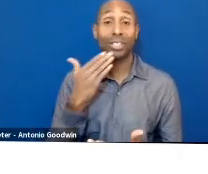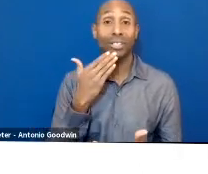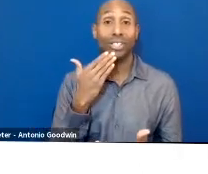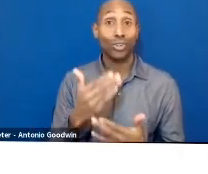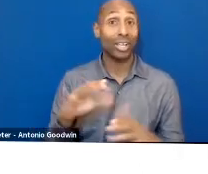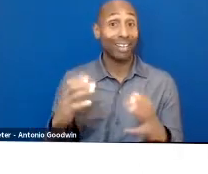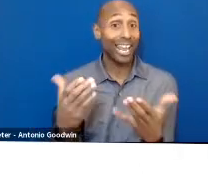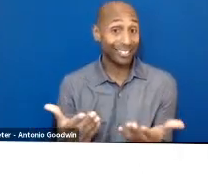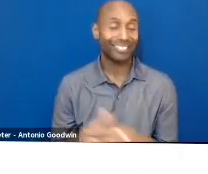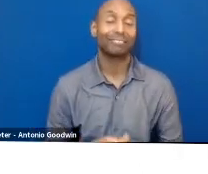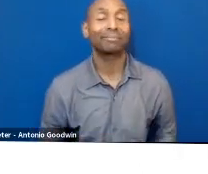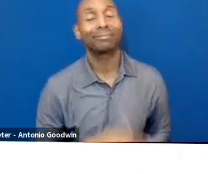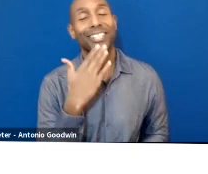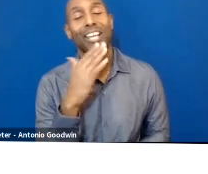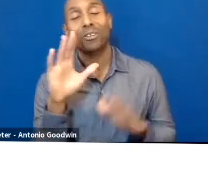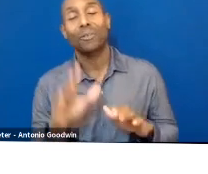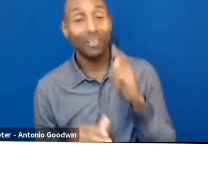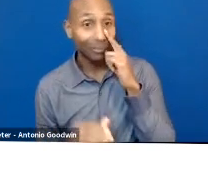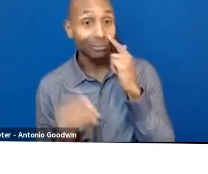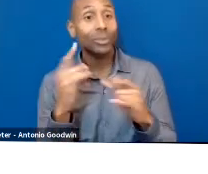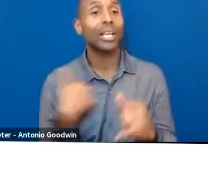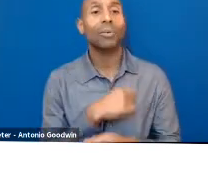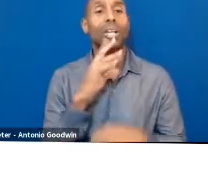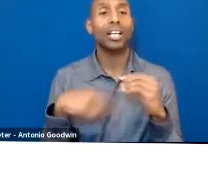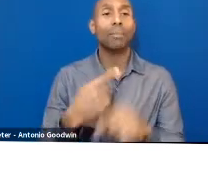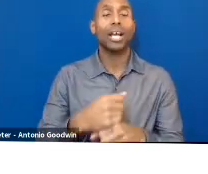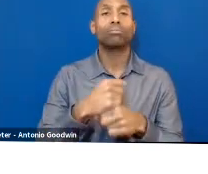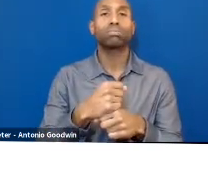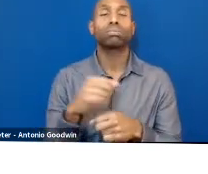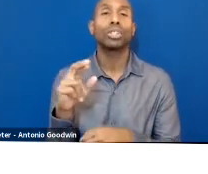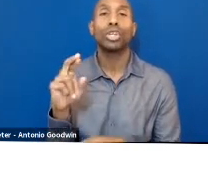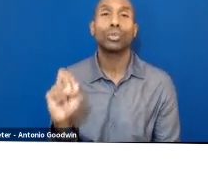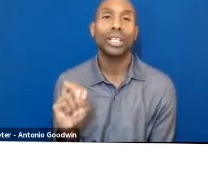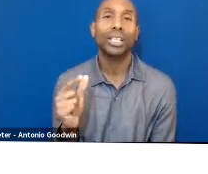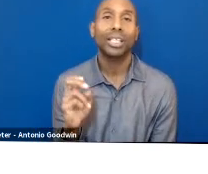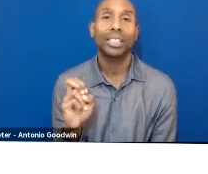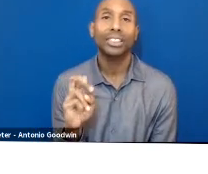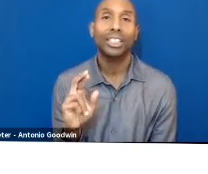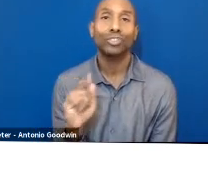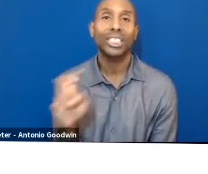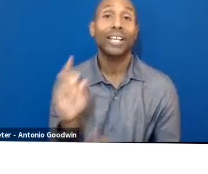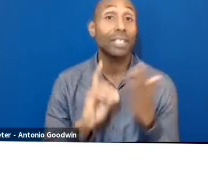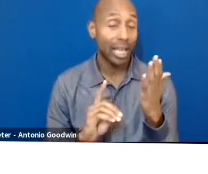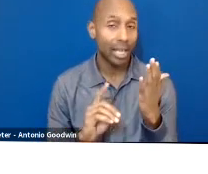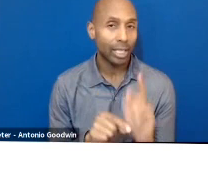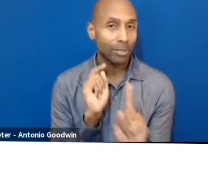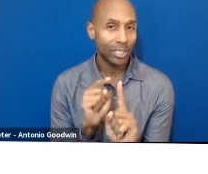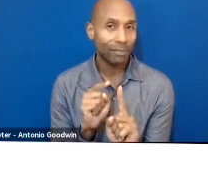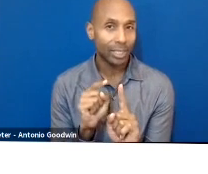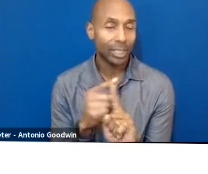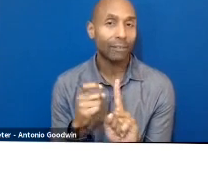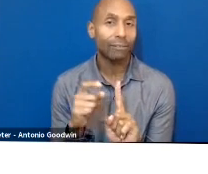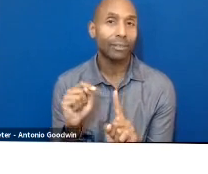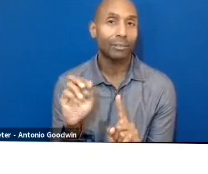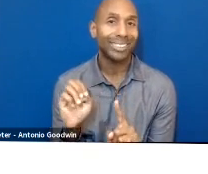Today we are talking about regenerative design, specifically in textile systems. So in this course,